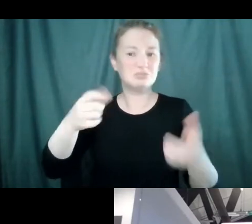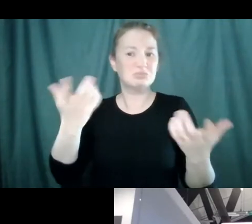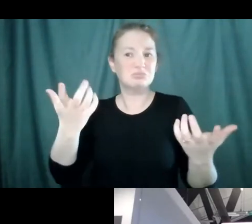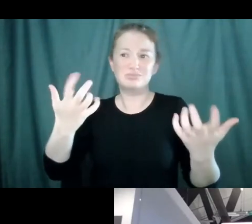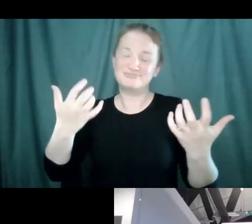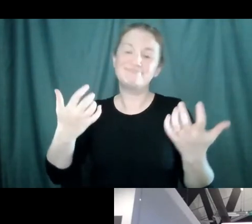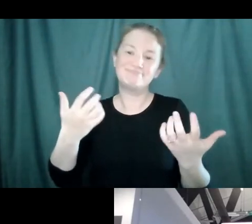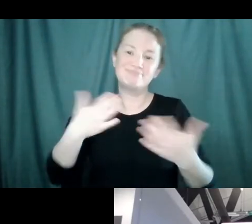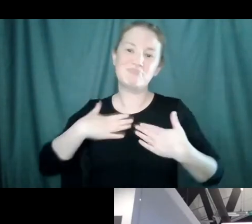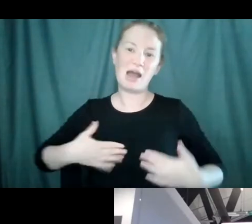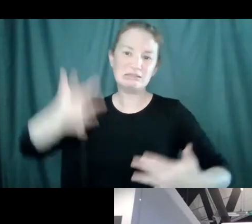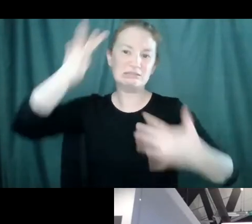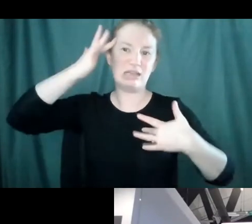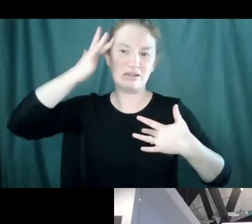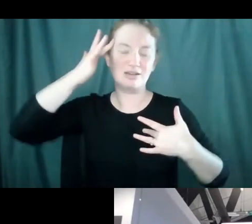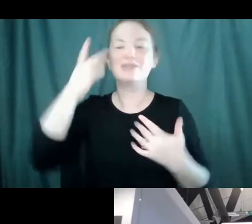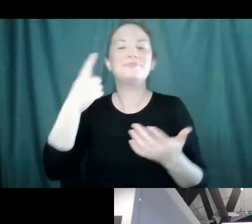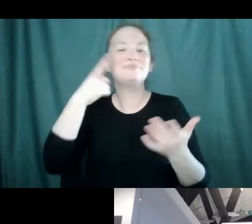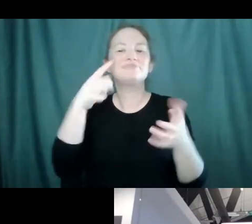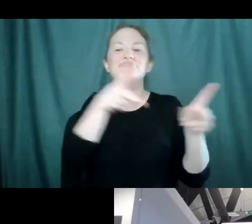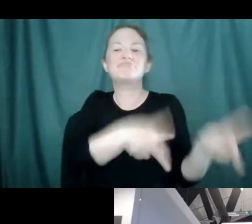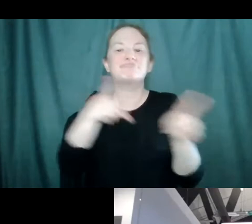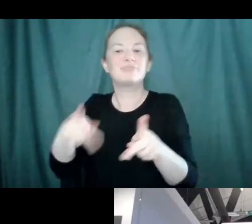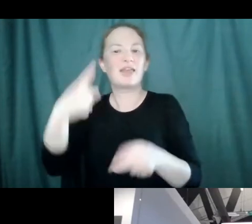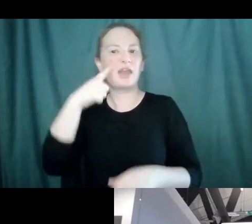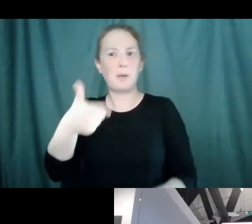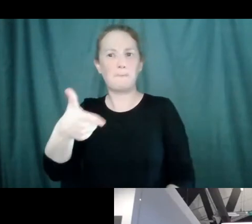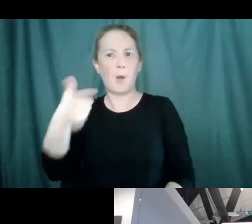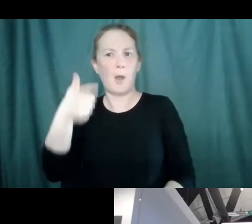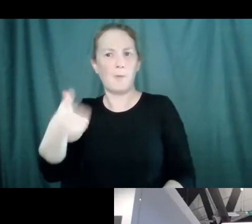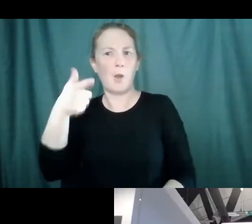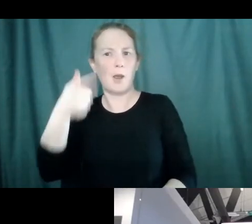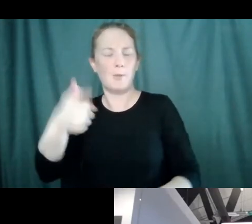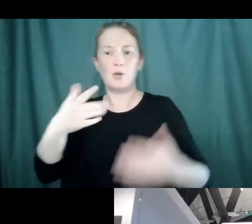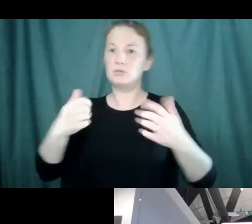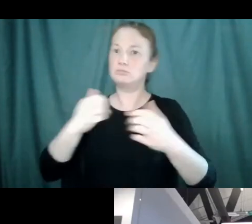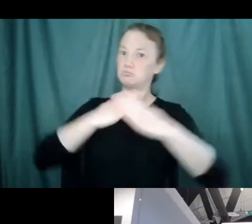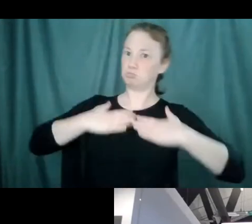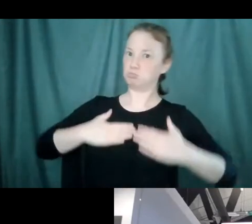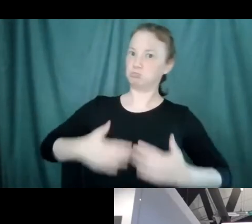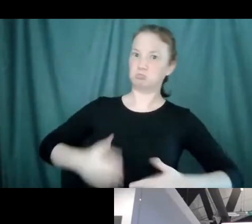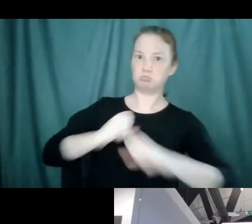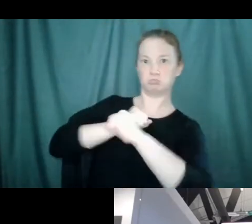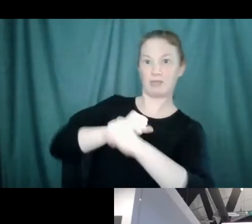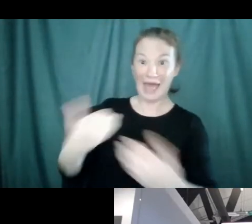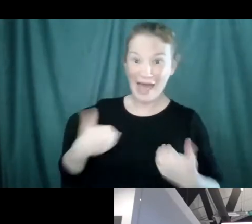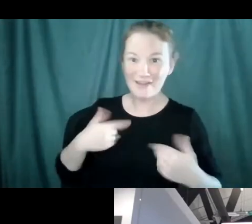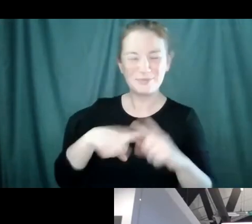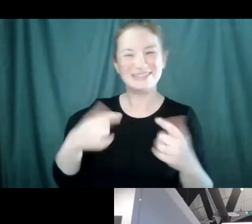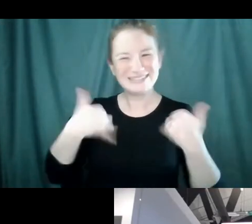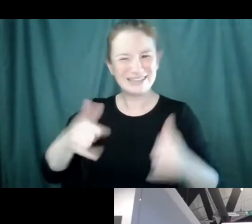somebody shoots at you enough times, you're still going to get hurt. It just gives you more resistance. And so